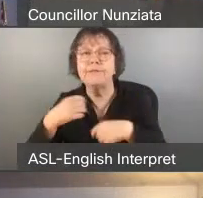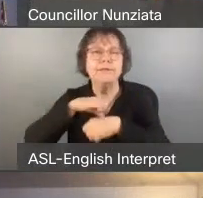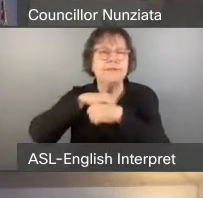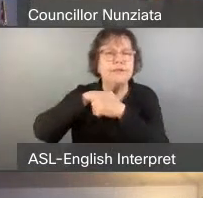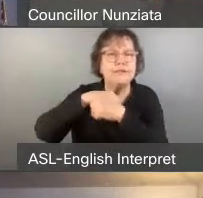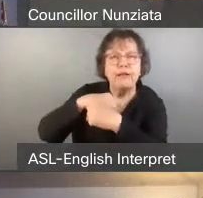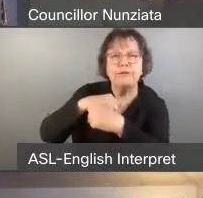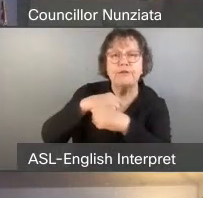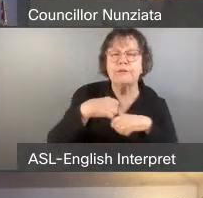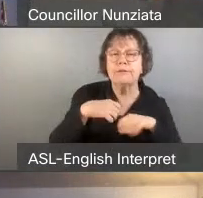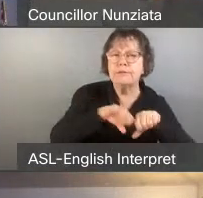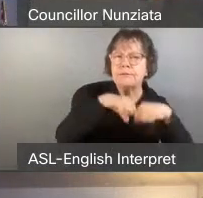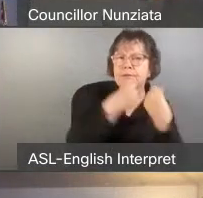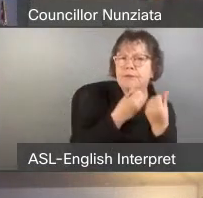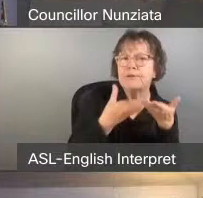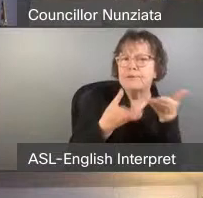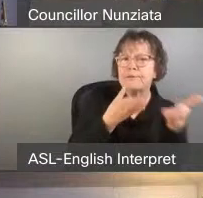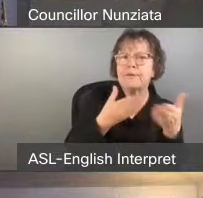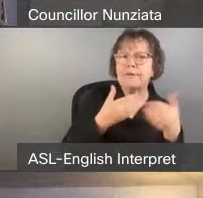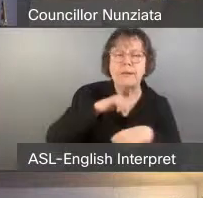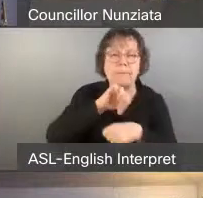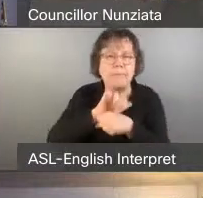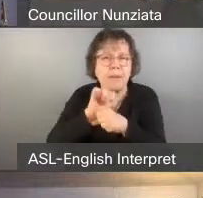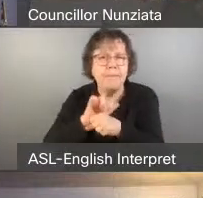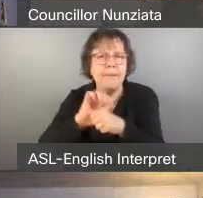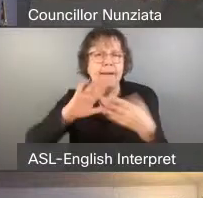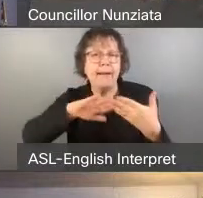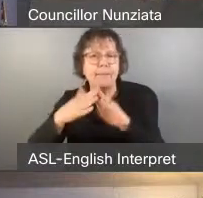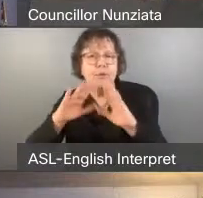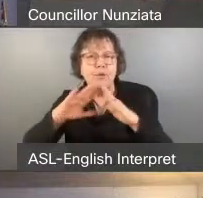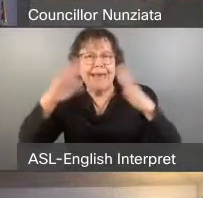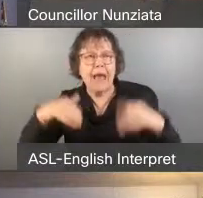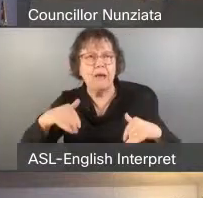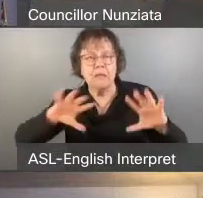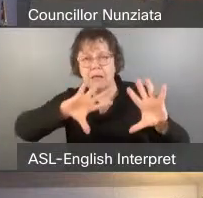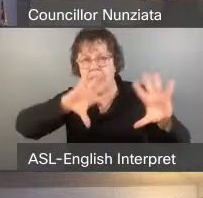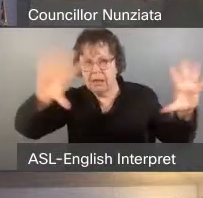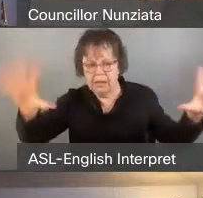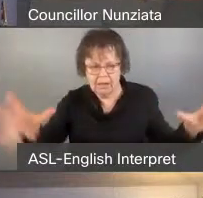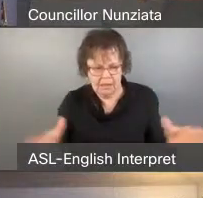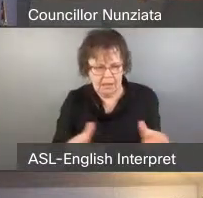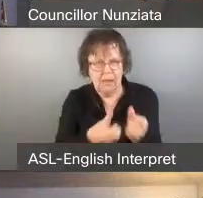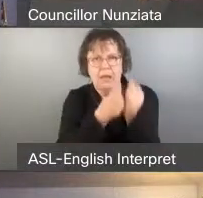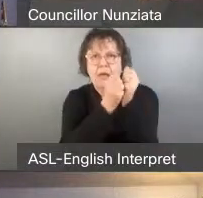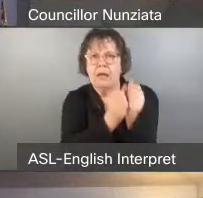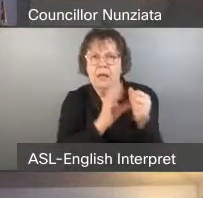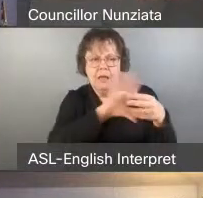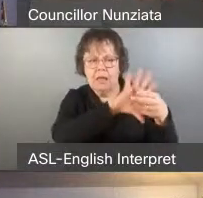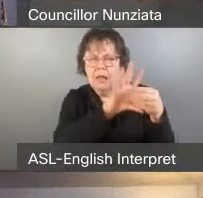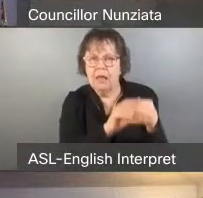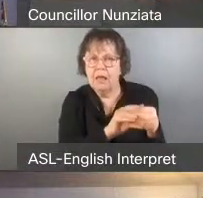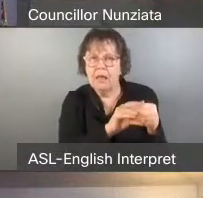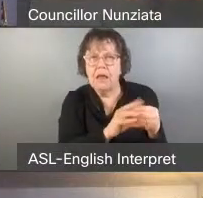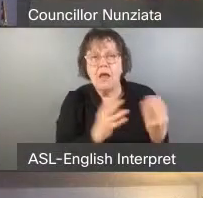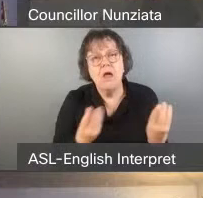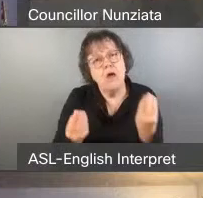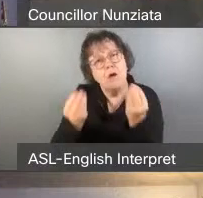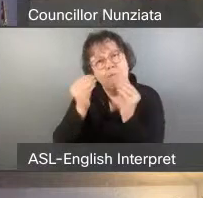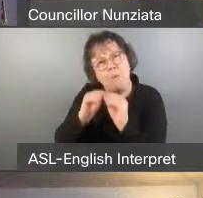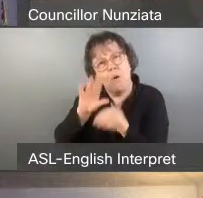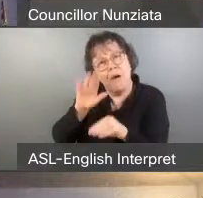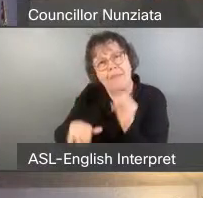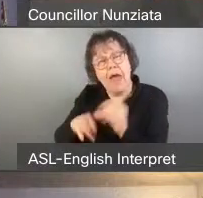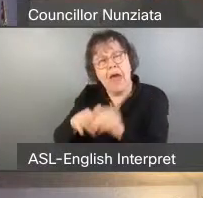services and employment and community housing combined. They receive more than paramedic and fire combined.